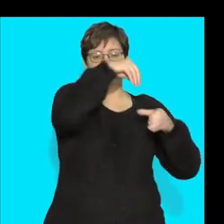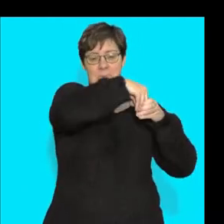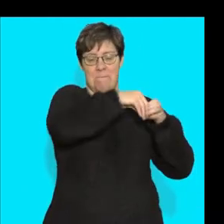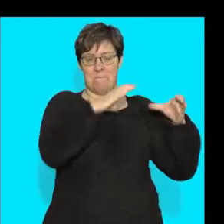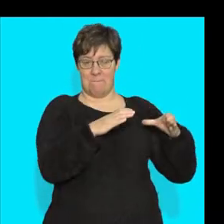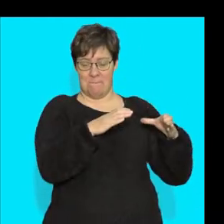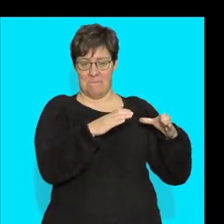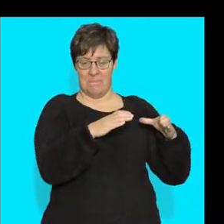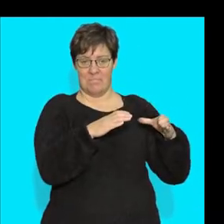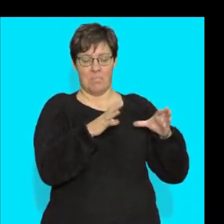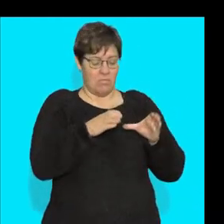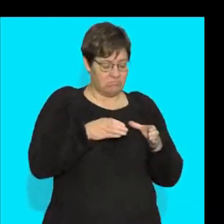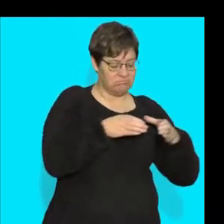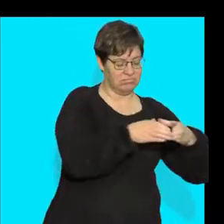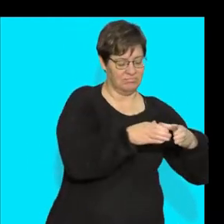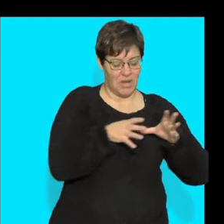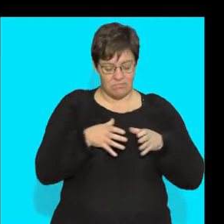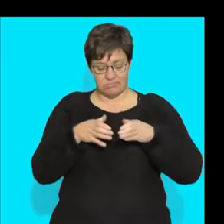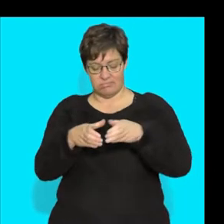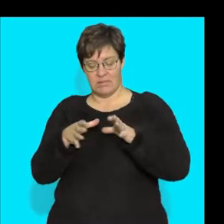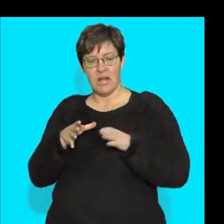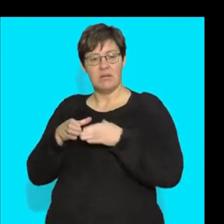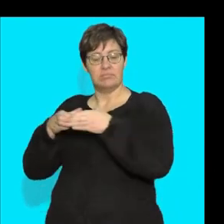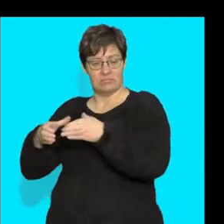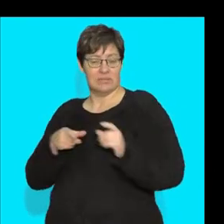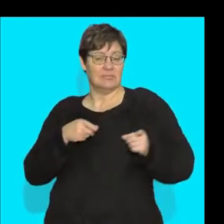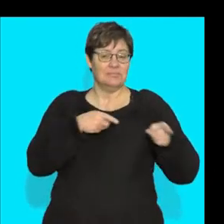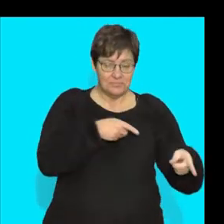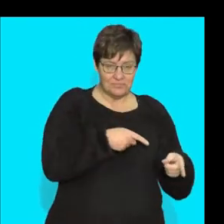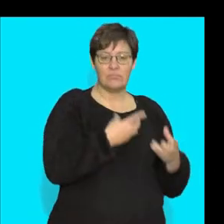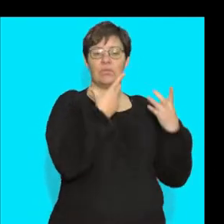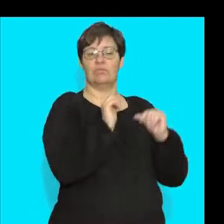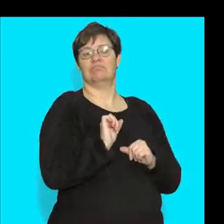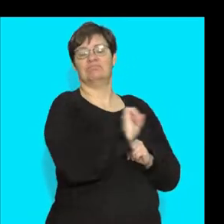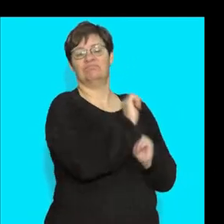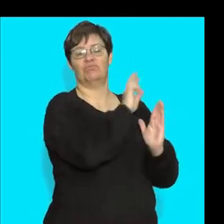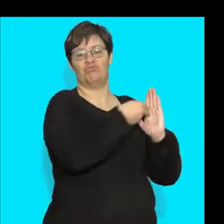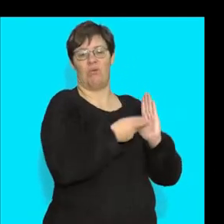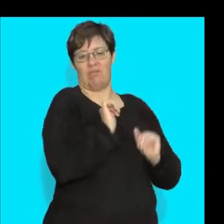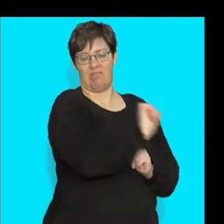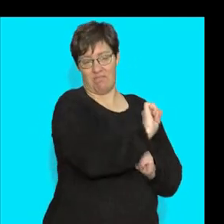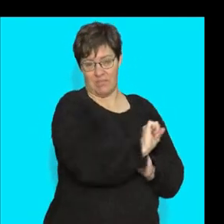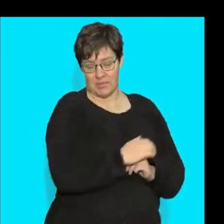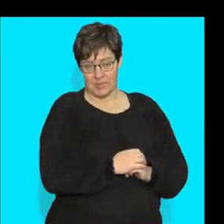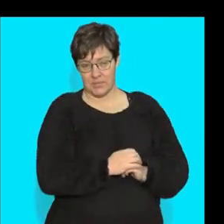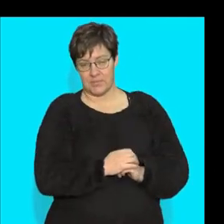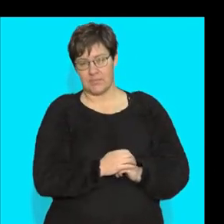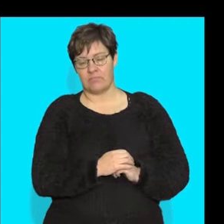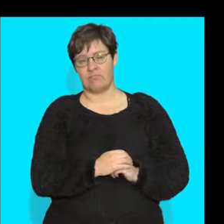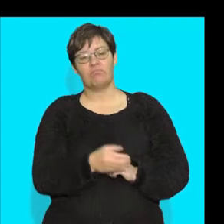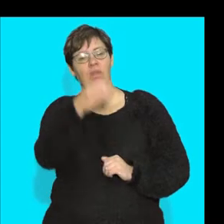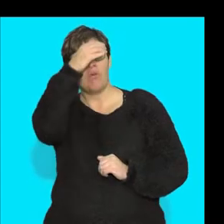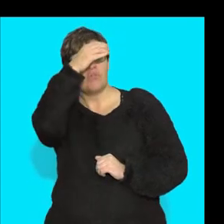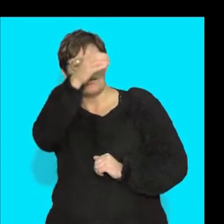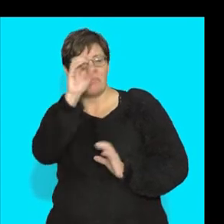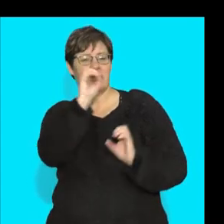And what I do is I put them together and they need to perform a specific function. Now, when we